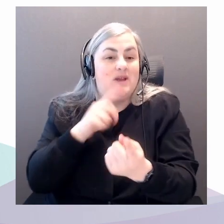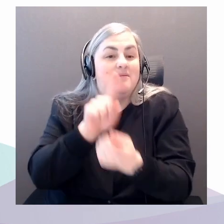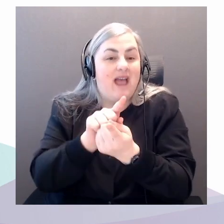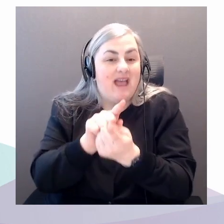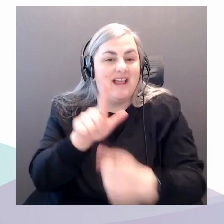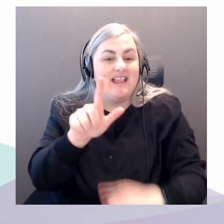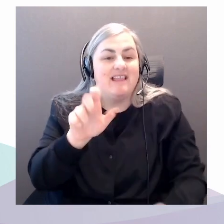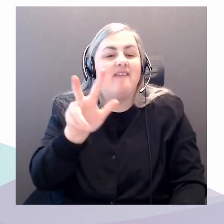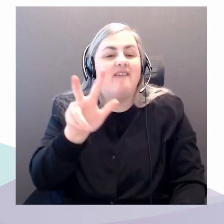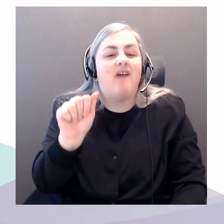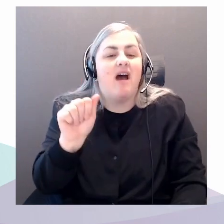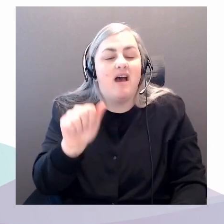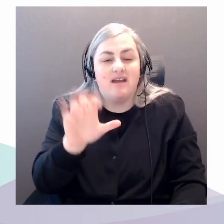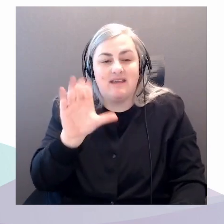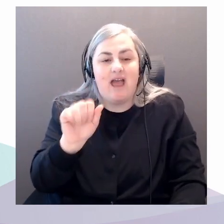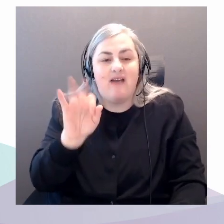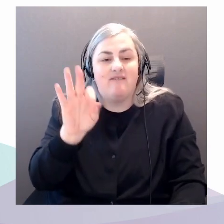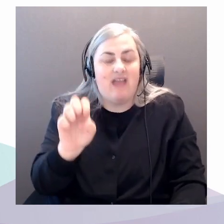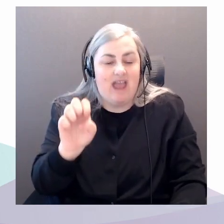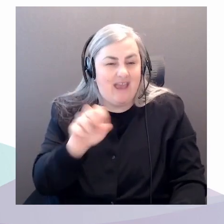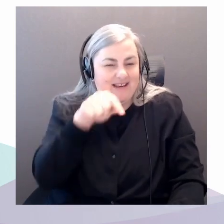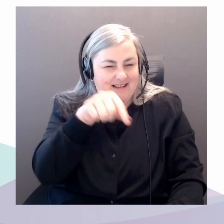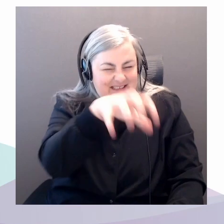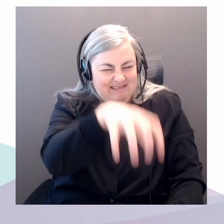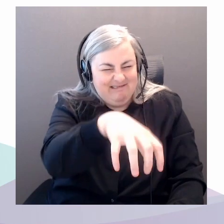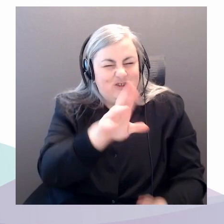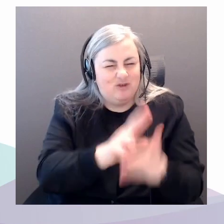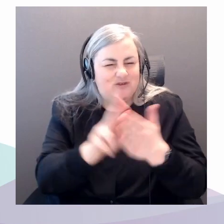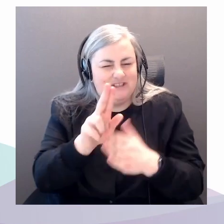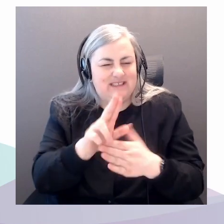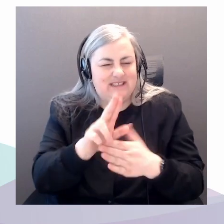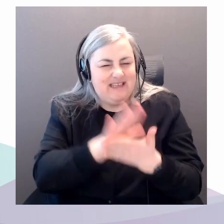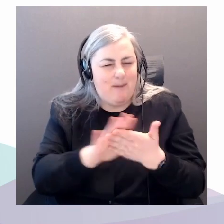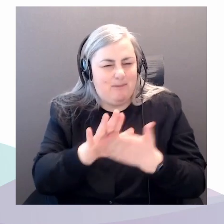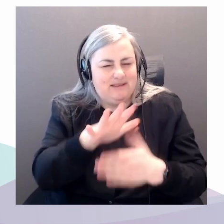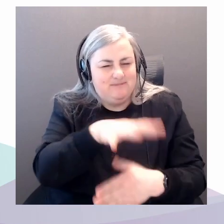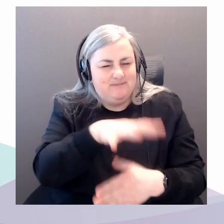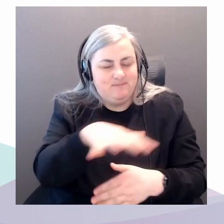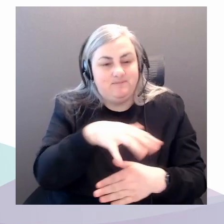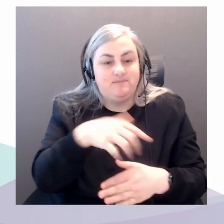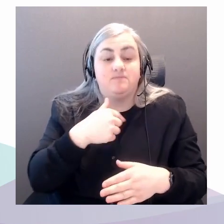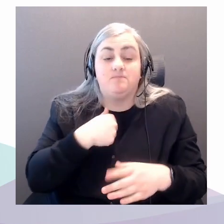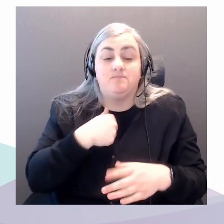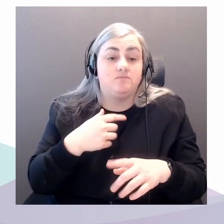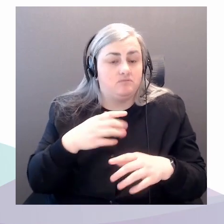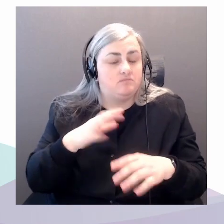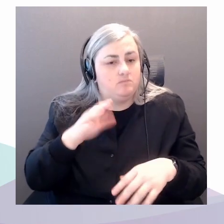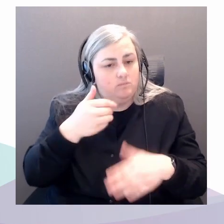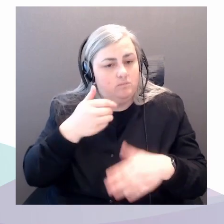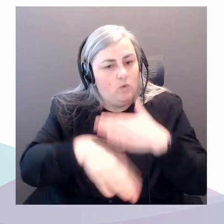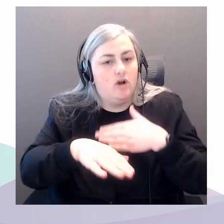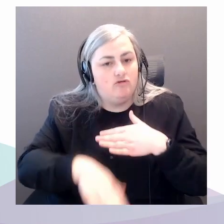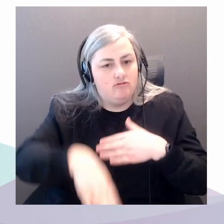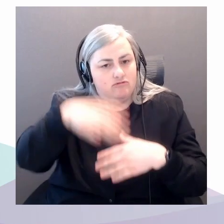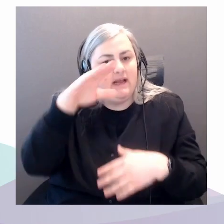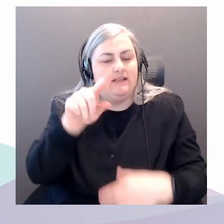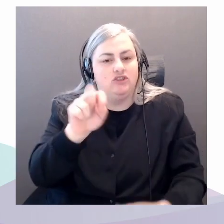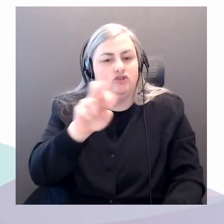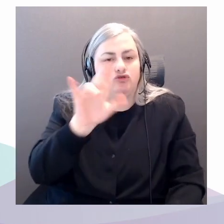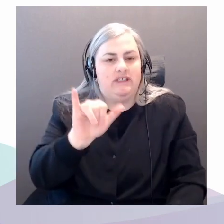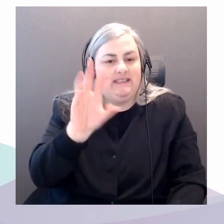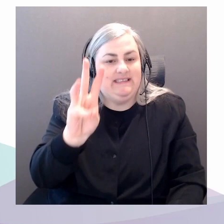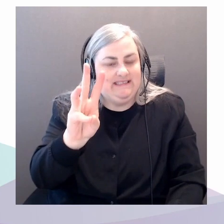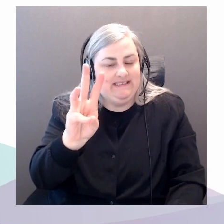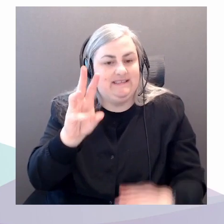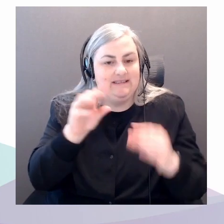And me, being from Treaty 6 territory, I was born here and raised here. But I also come from a family largely settled